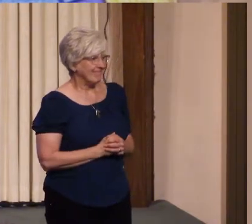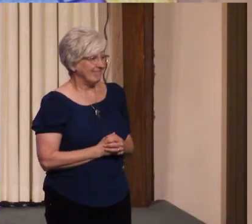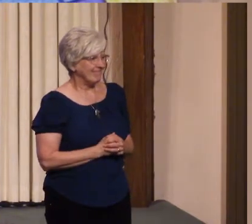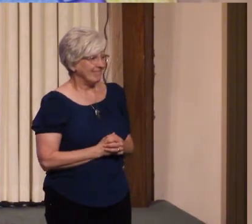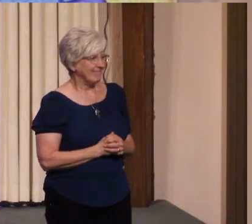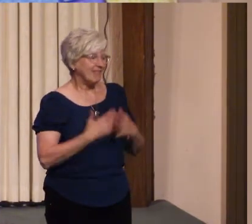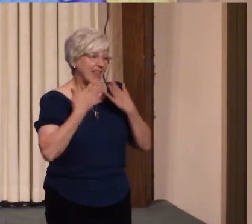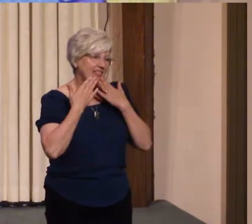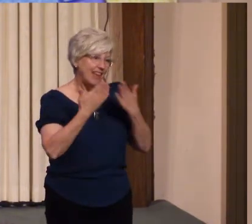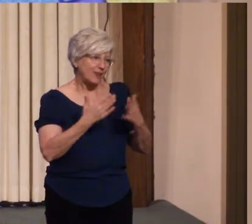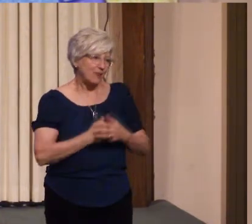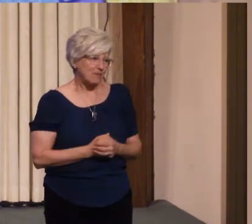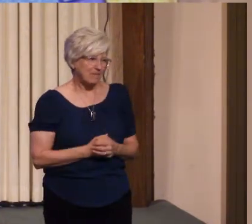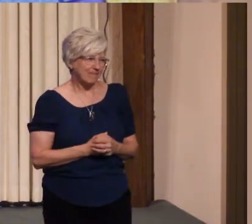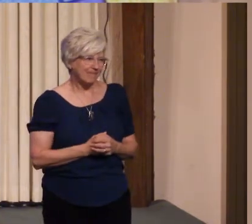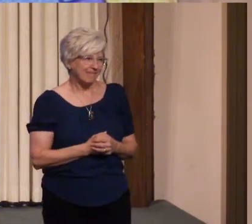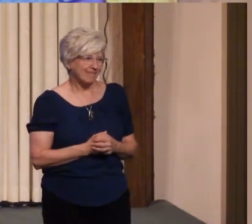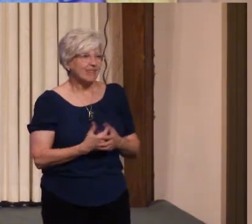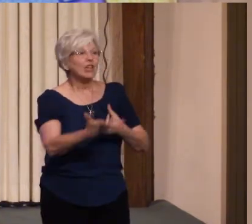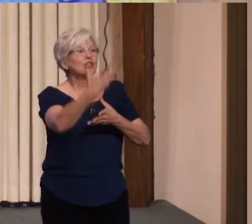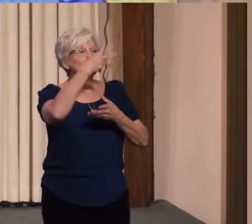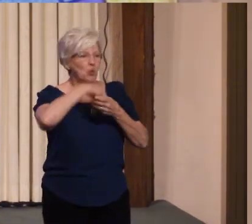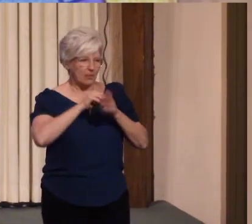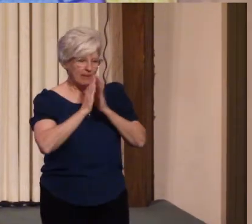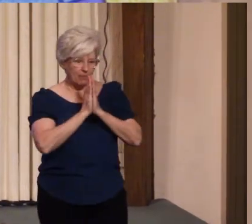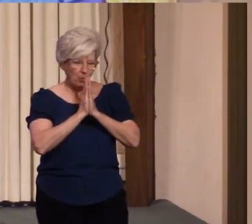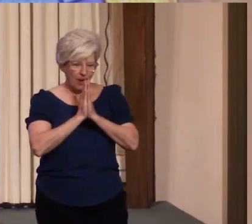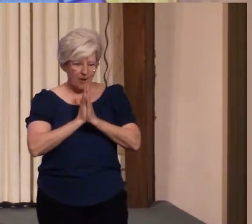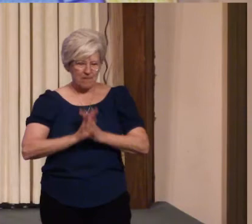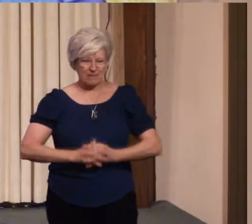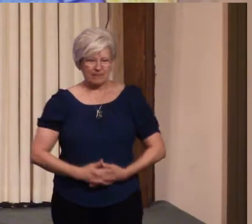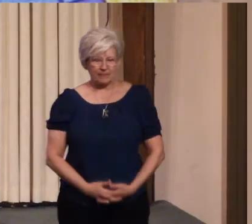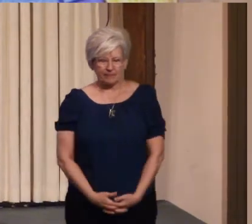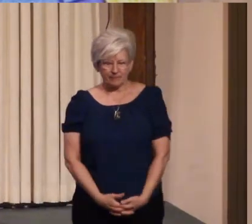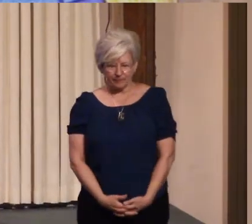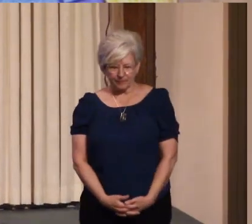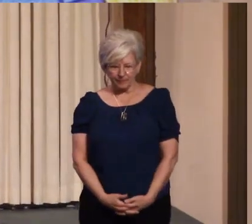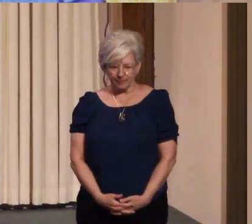thank you please join me in prayer thank you